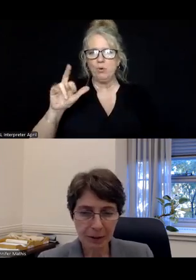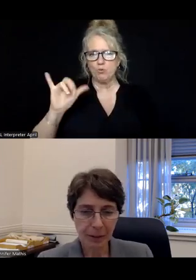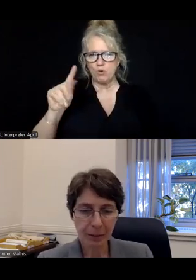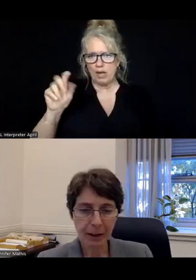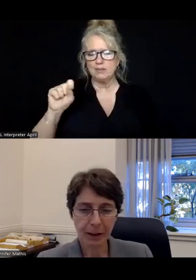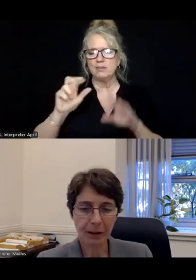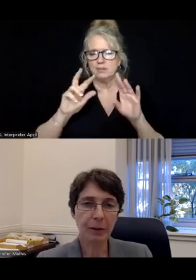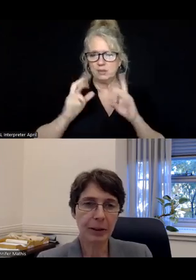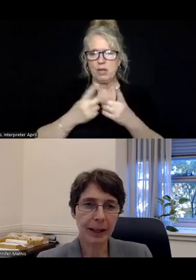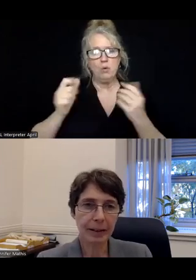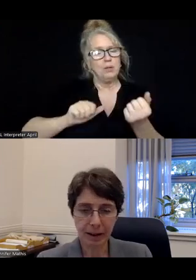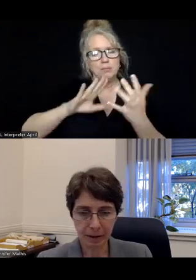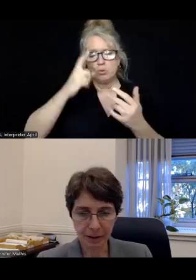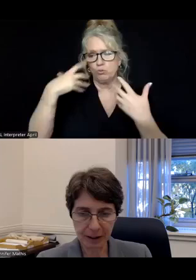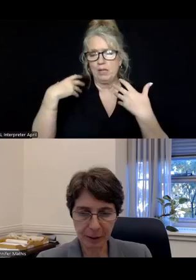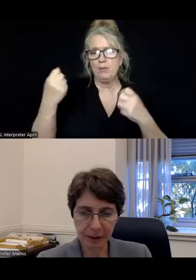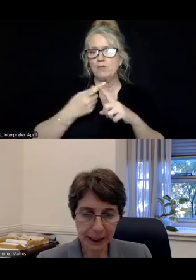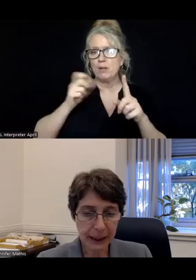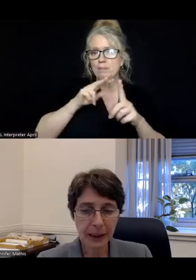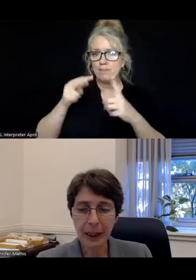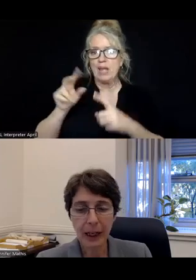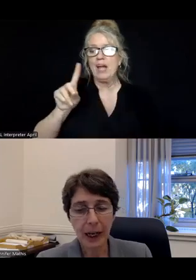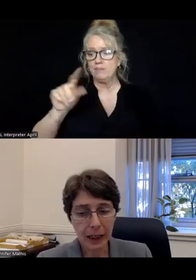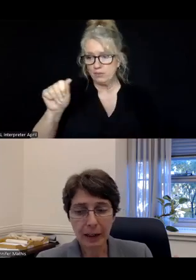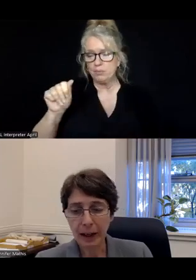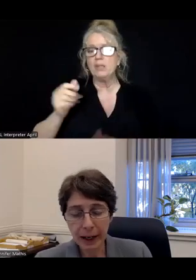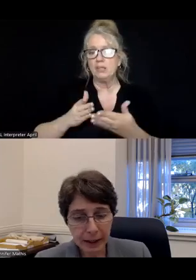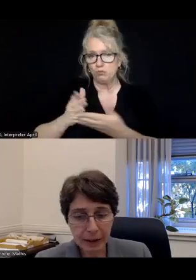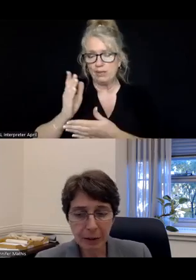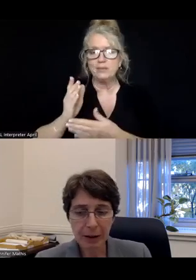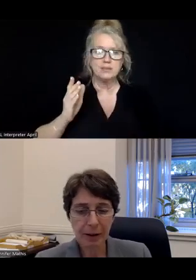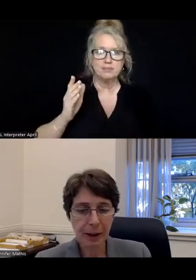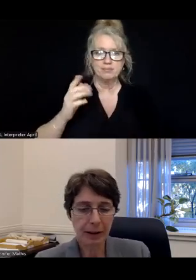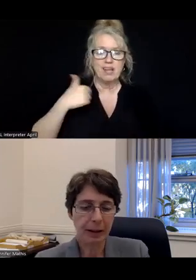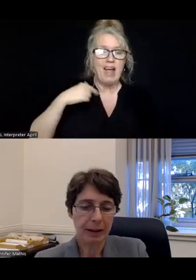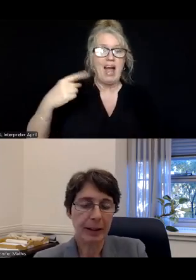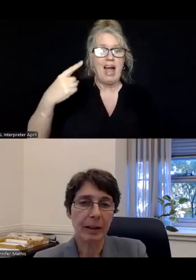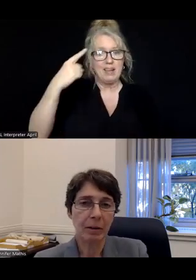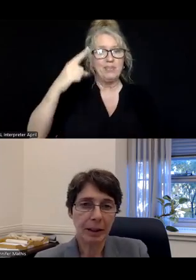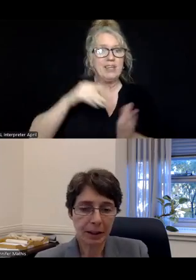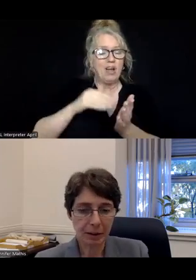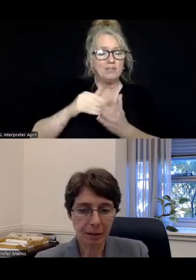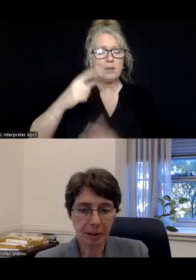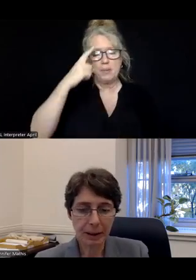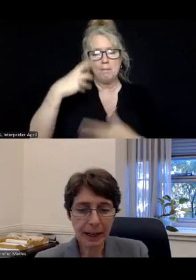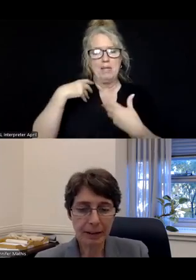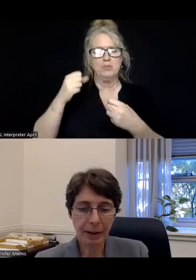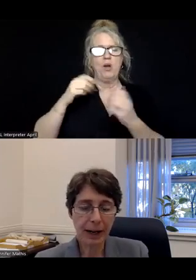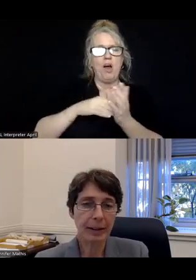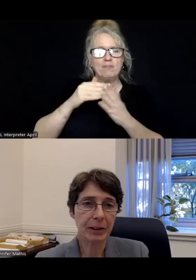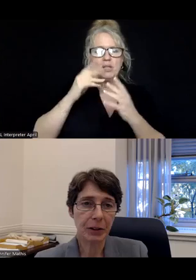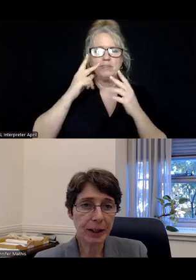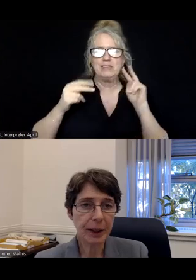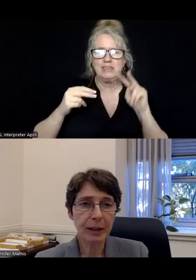approach mental health through the lens of disability rights. And I think too often mental health is seen only through a